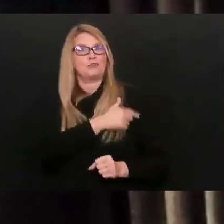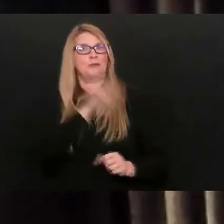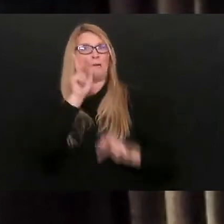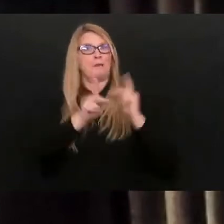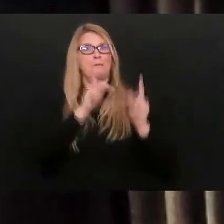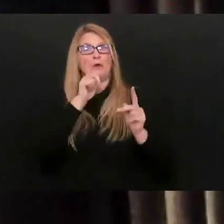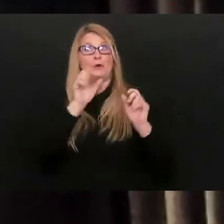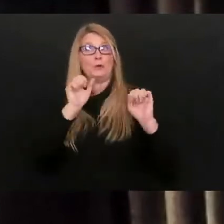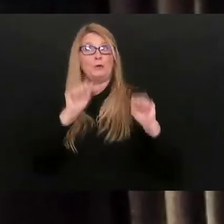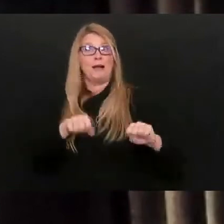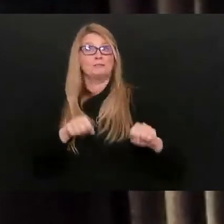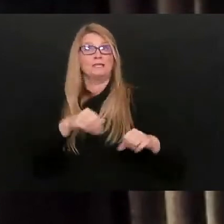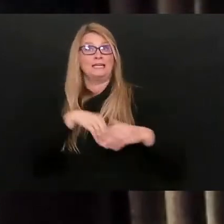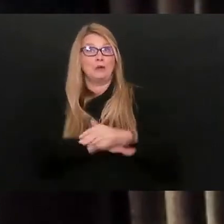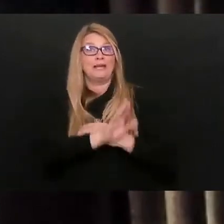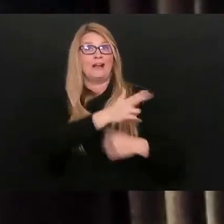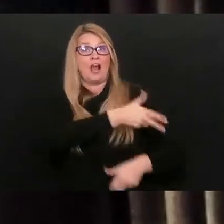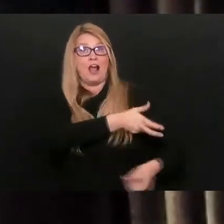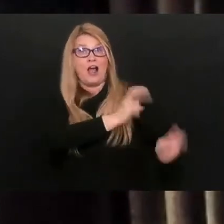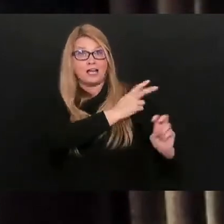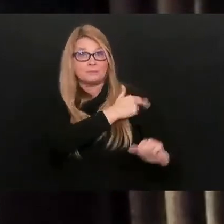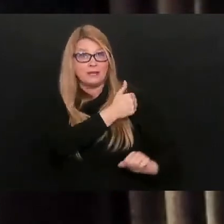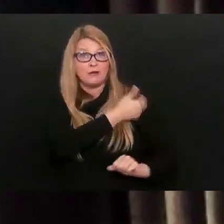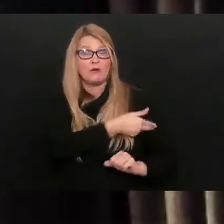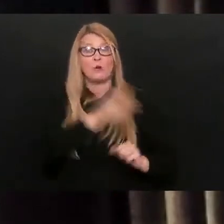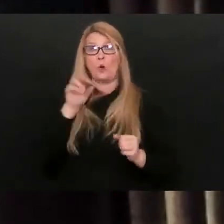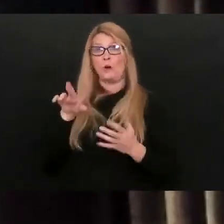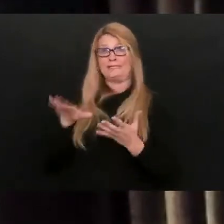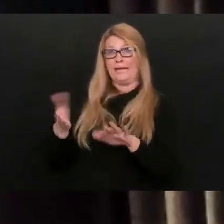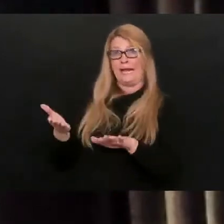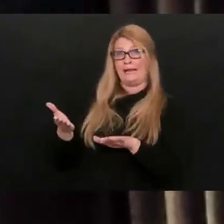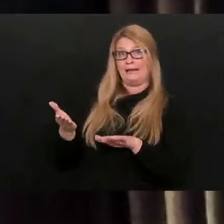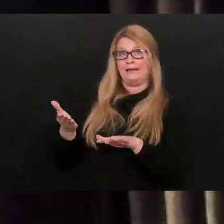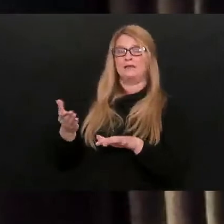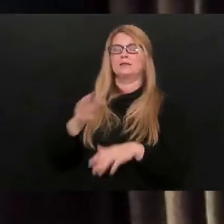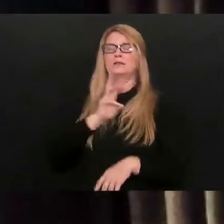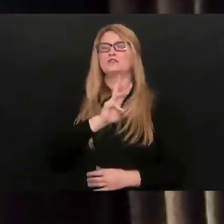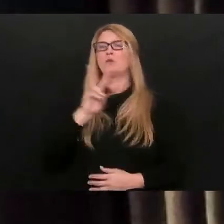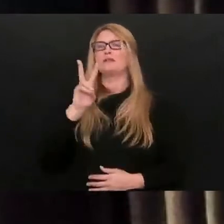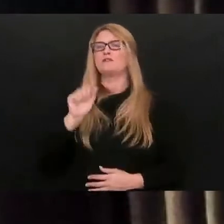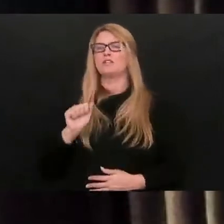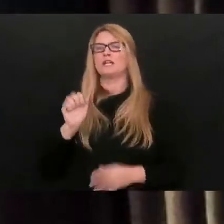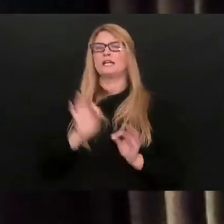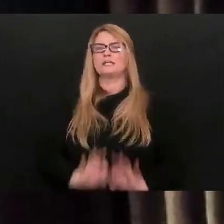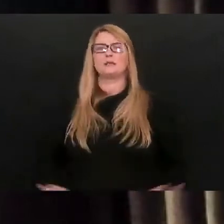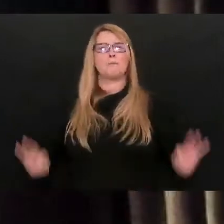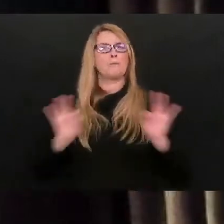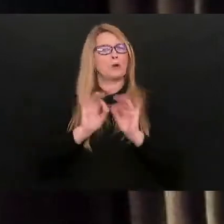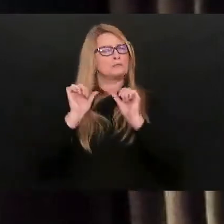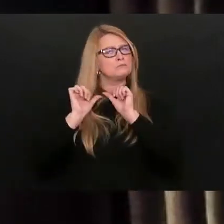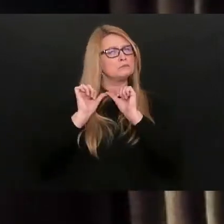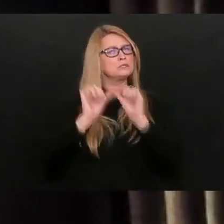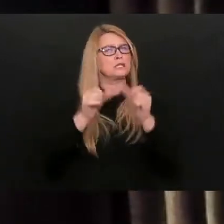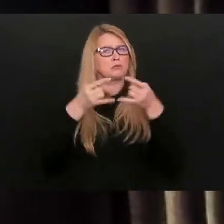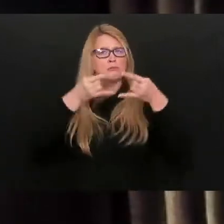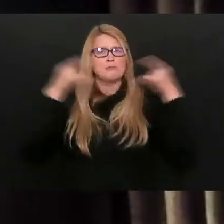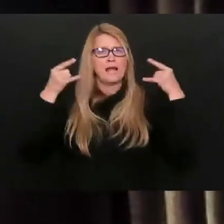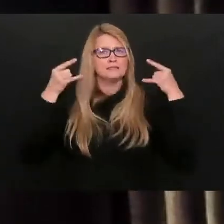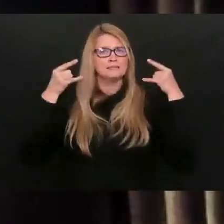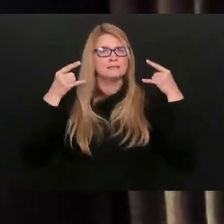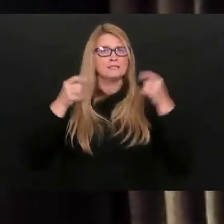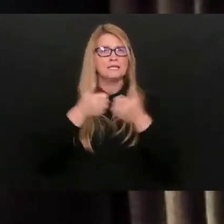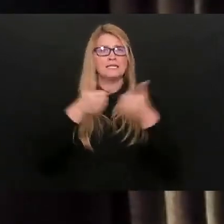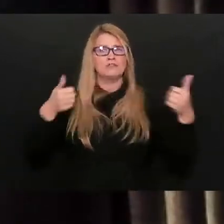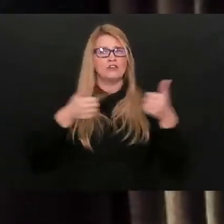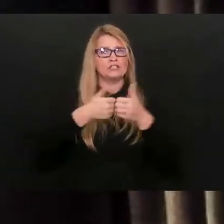or to die first. And so West Virginia, it's really important. You continue to wear masks. You continue to physically